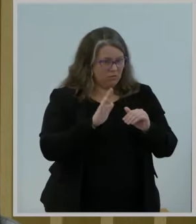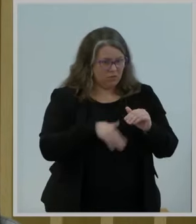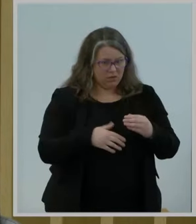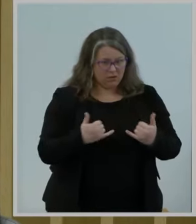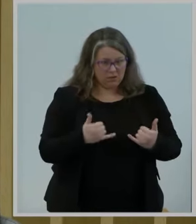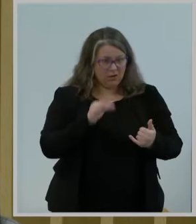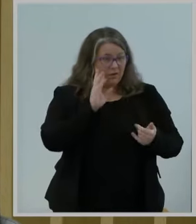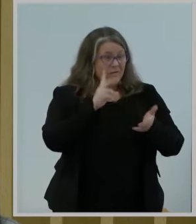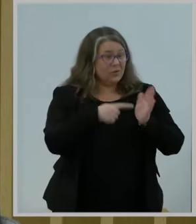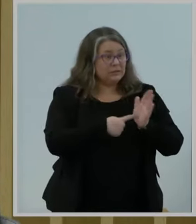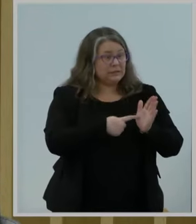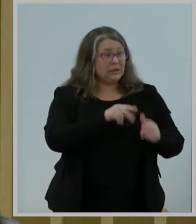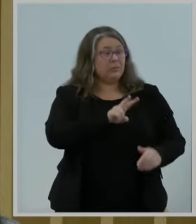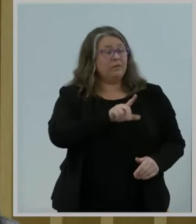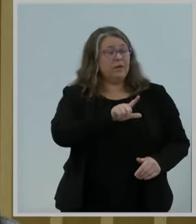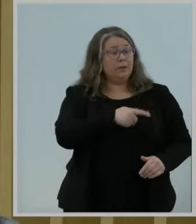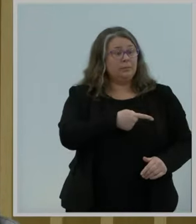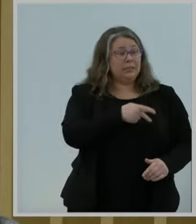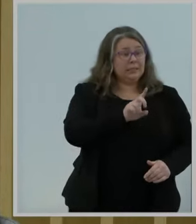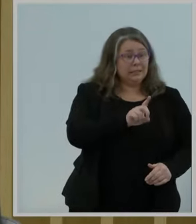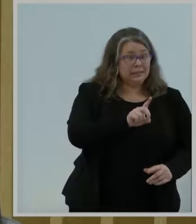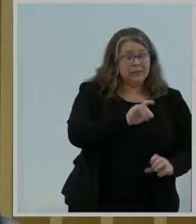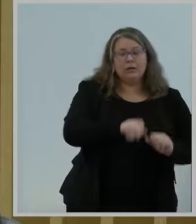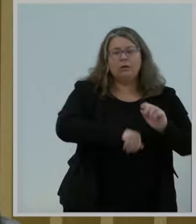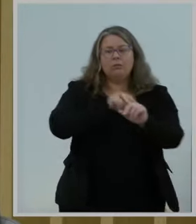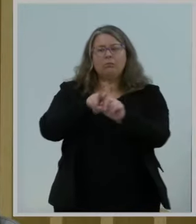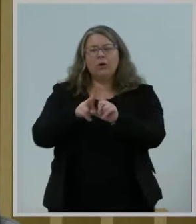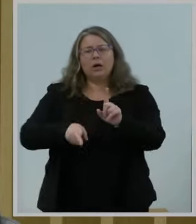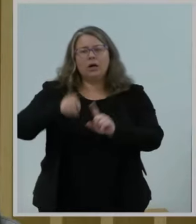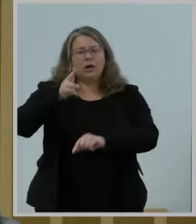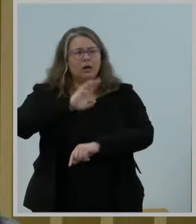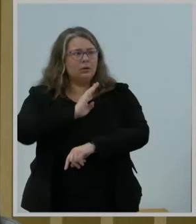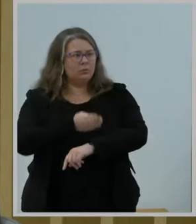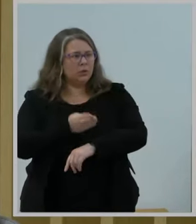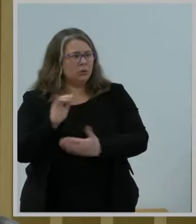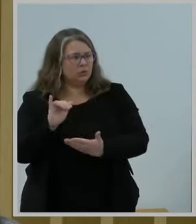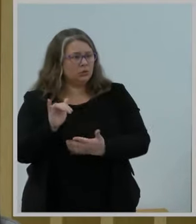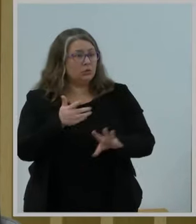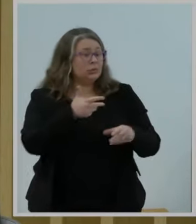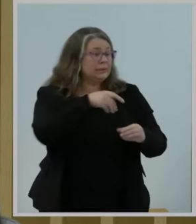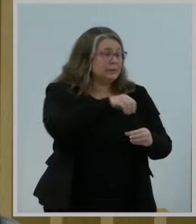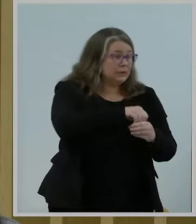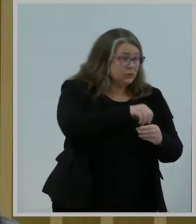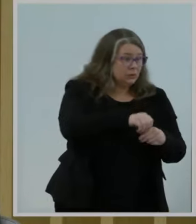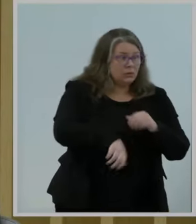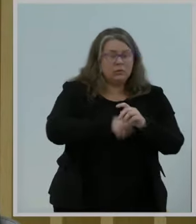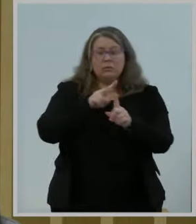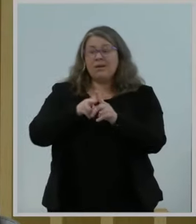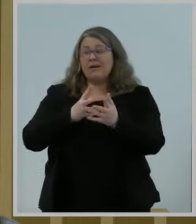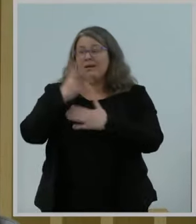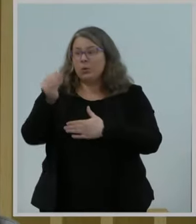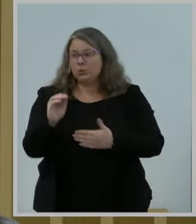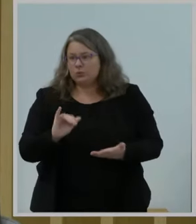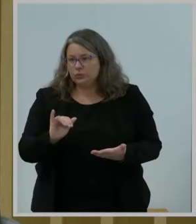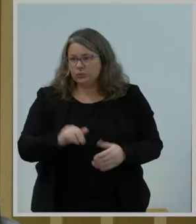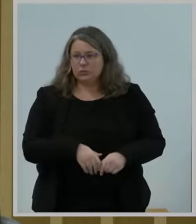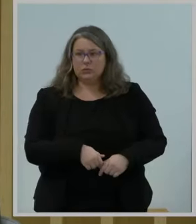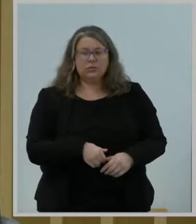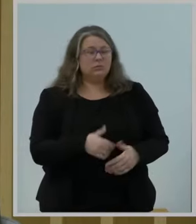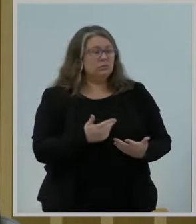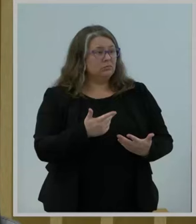now for low-power indoor LPI devices. I would have preferred to move now on authorizing additional power